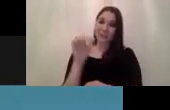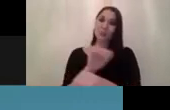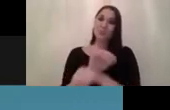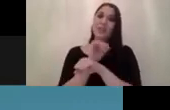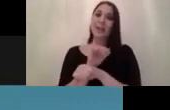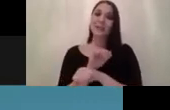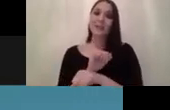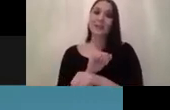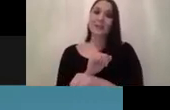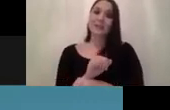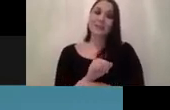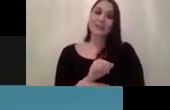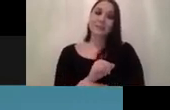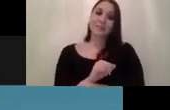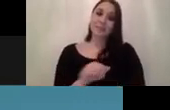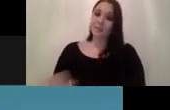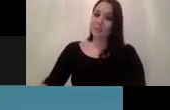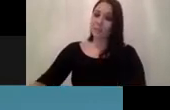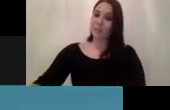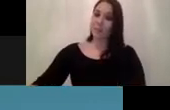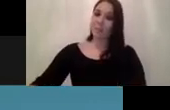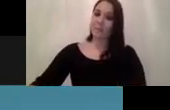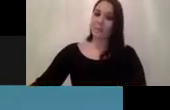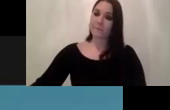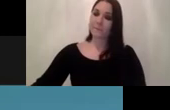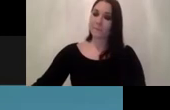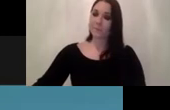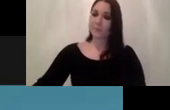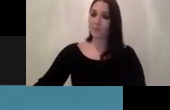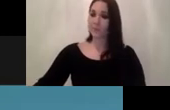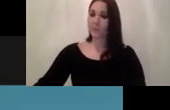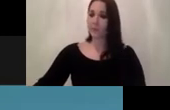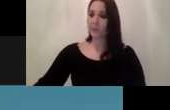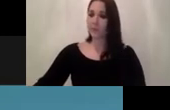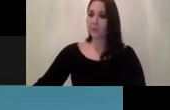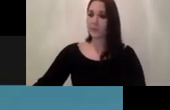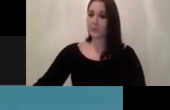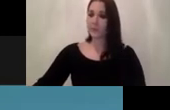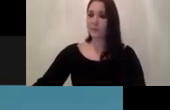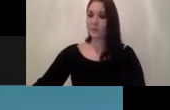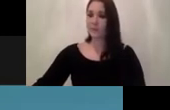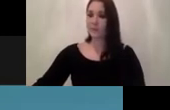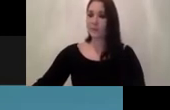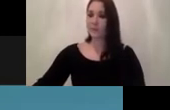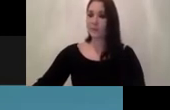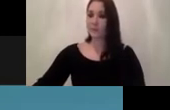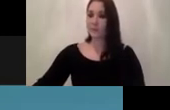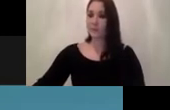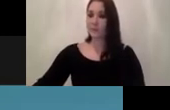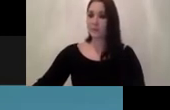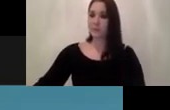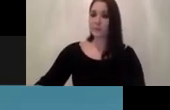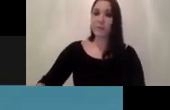in the general amount of data that will be produced in the future will grow exponentially